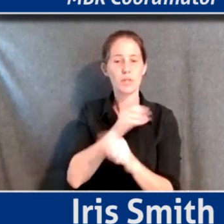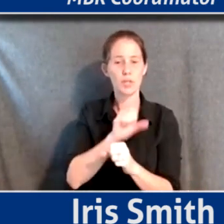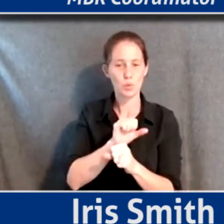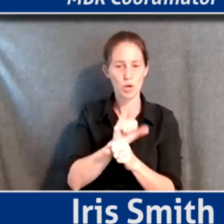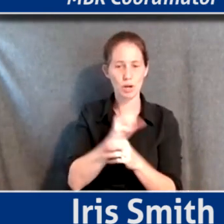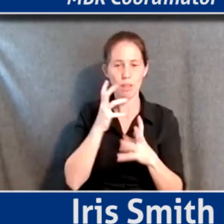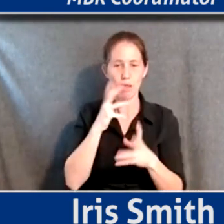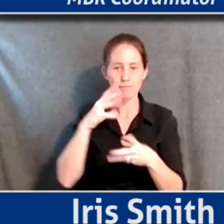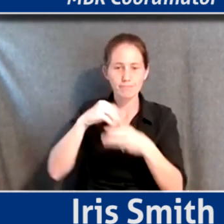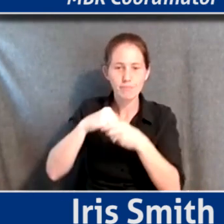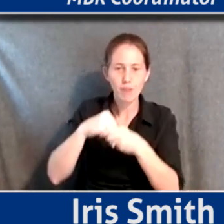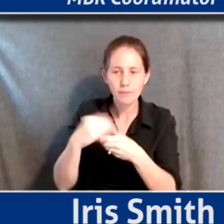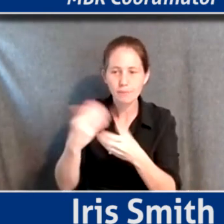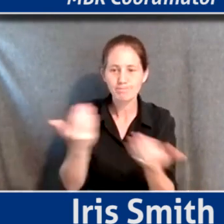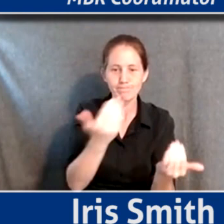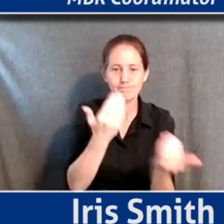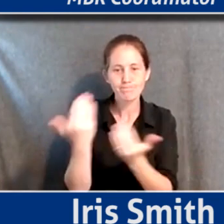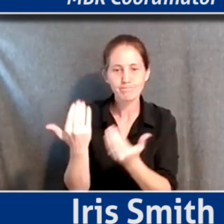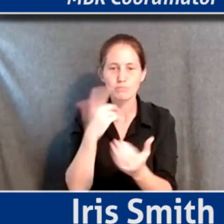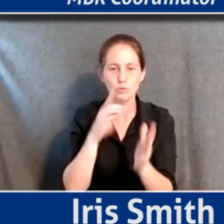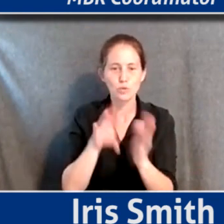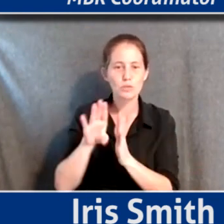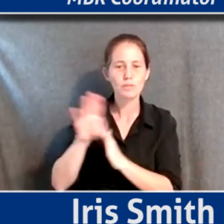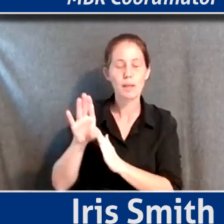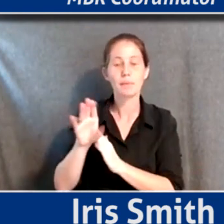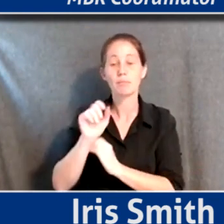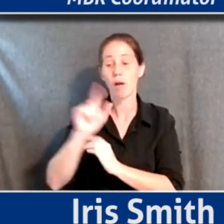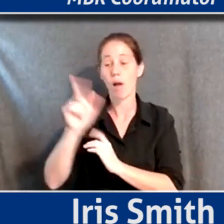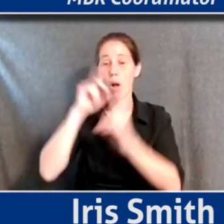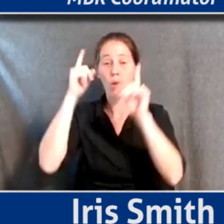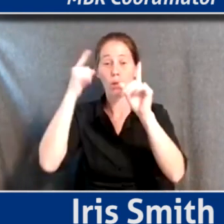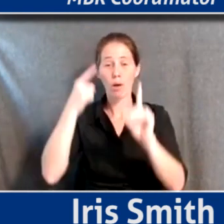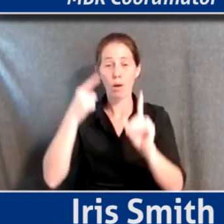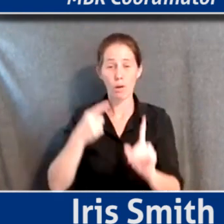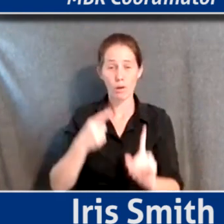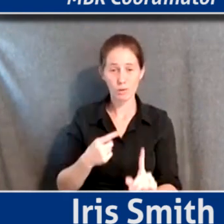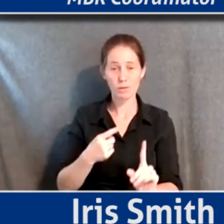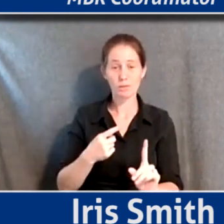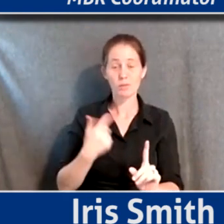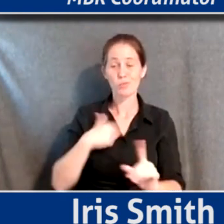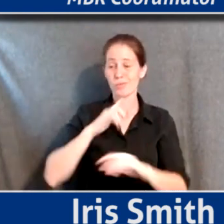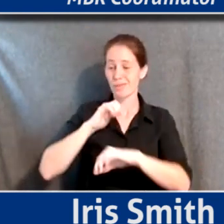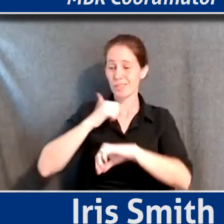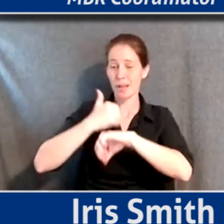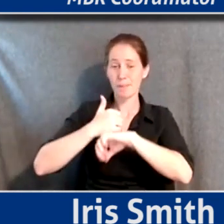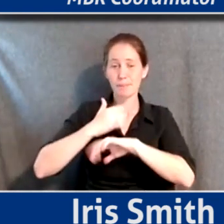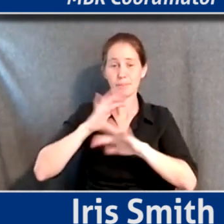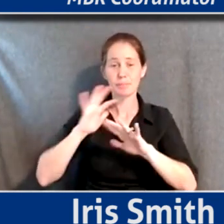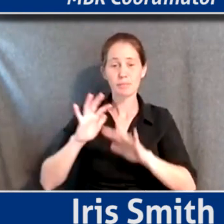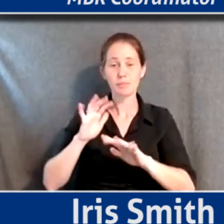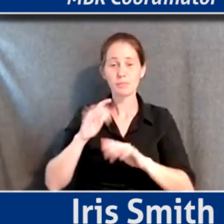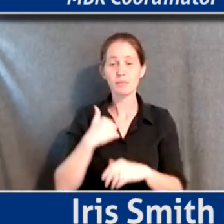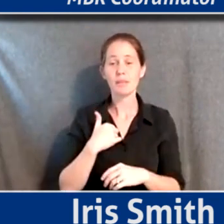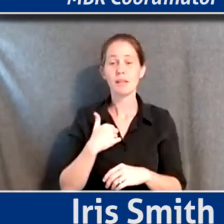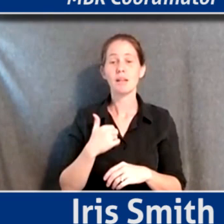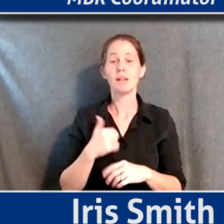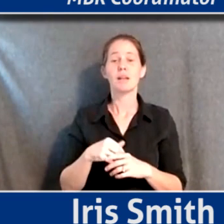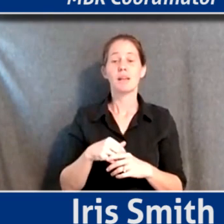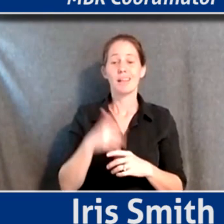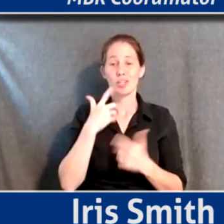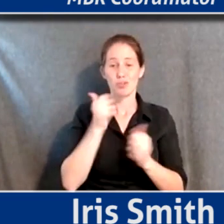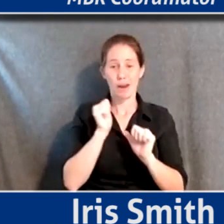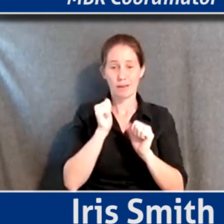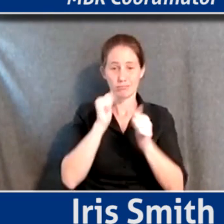engagement to develop, you know, all the goals that we've set out and, you know, the myriad of strategies